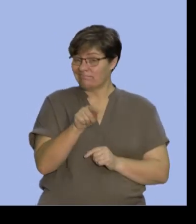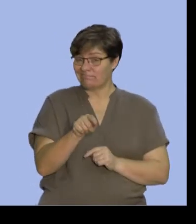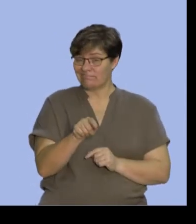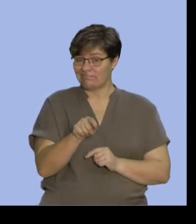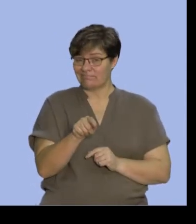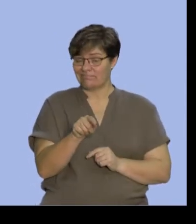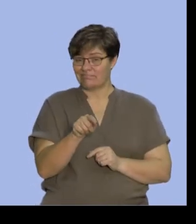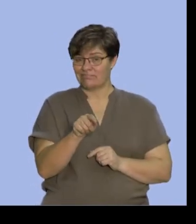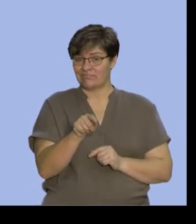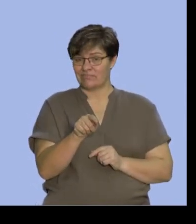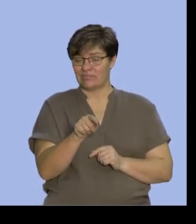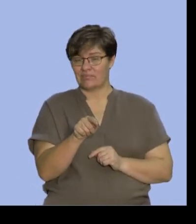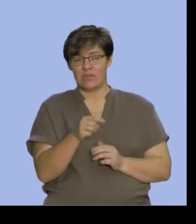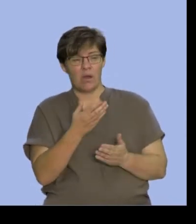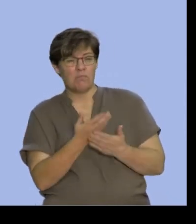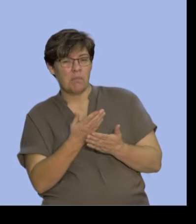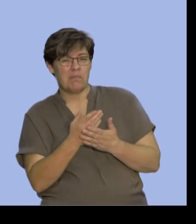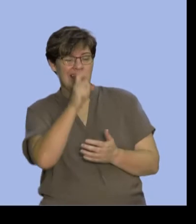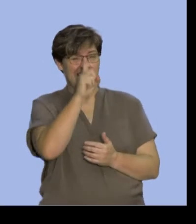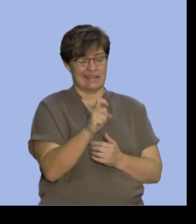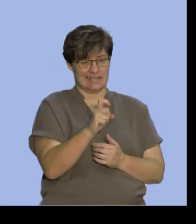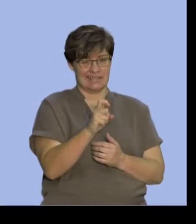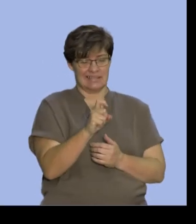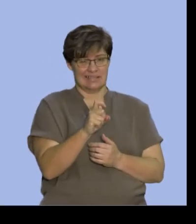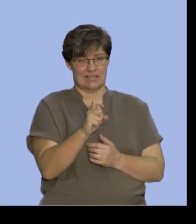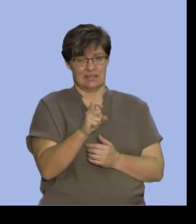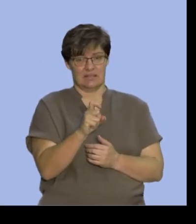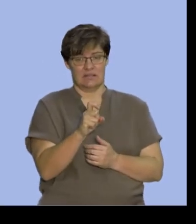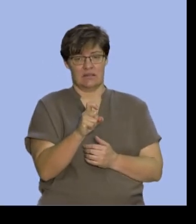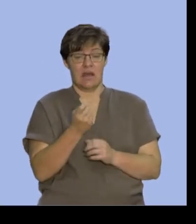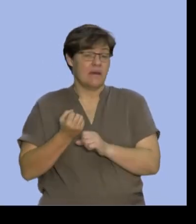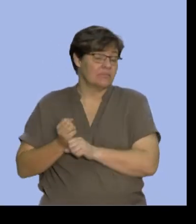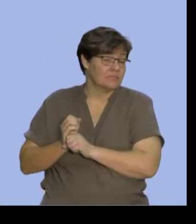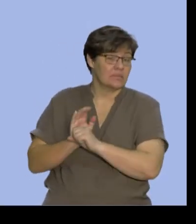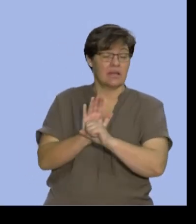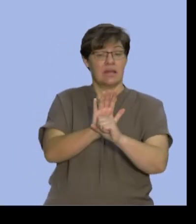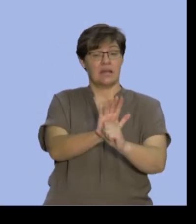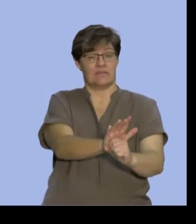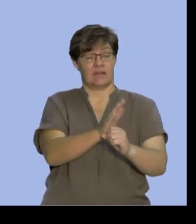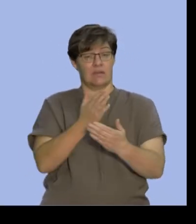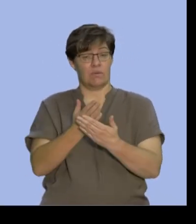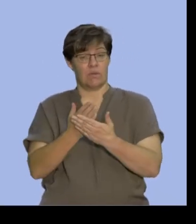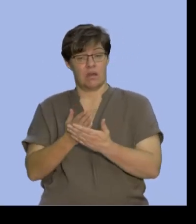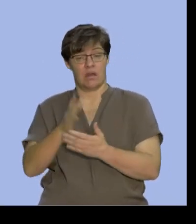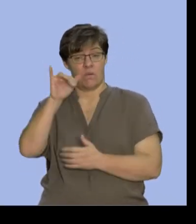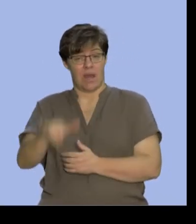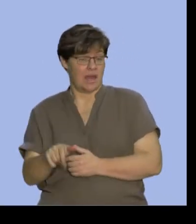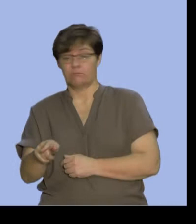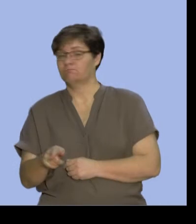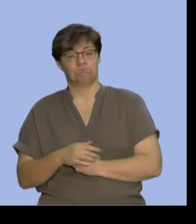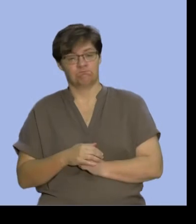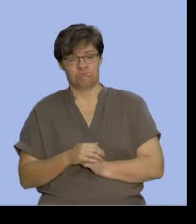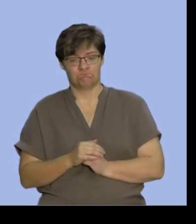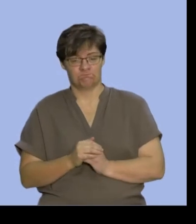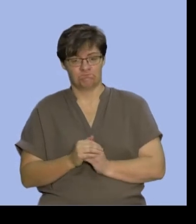probability of X does not affect the probability of Y. And for